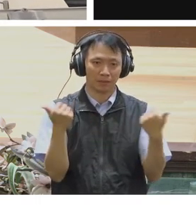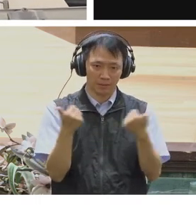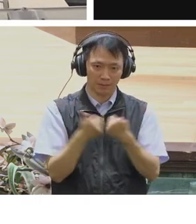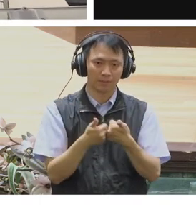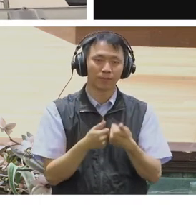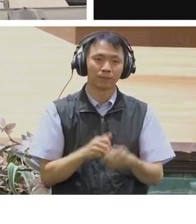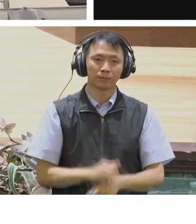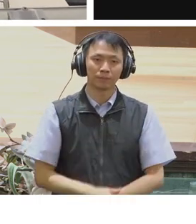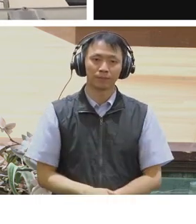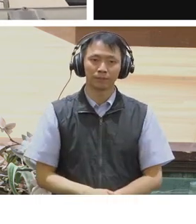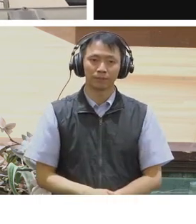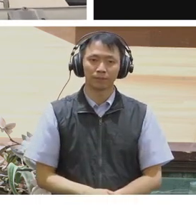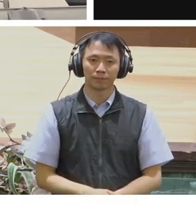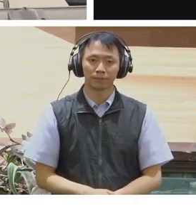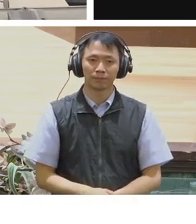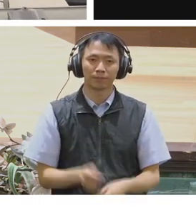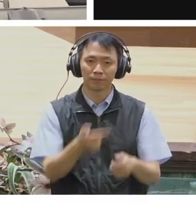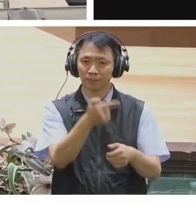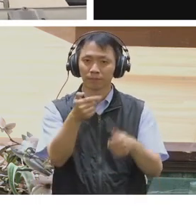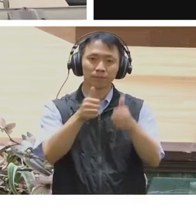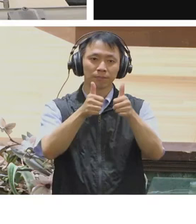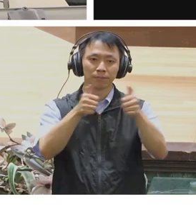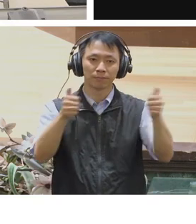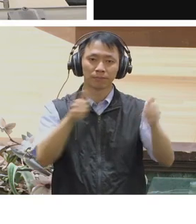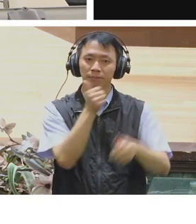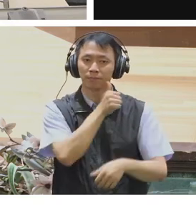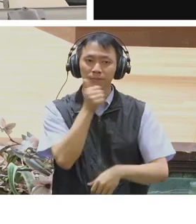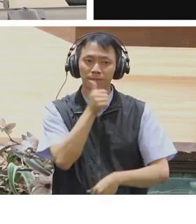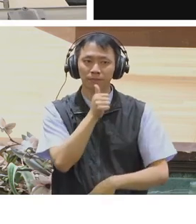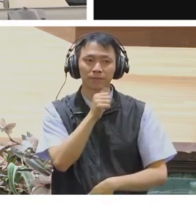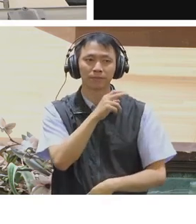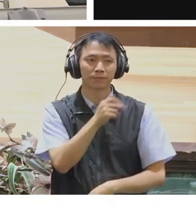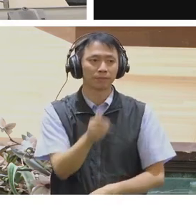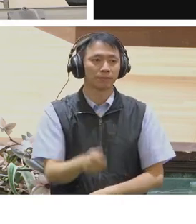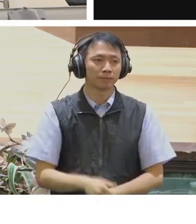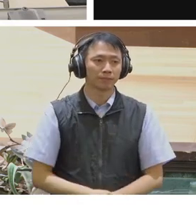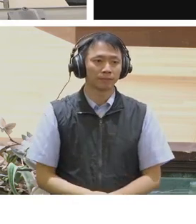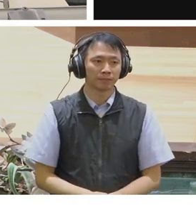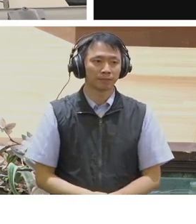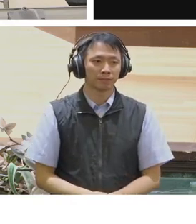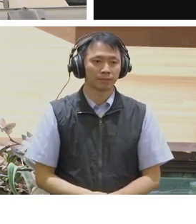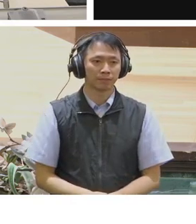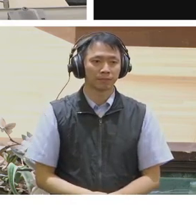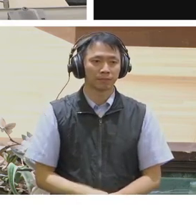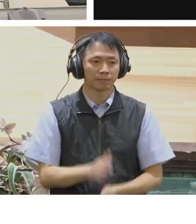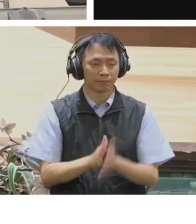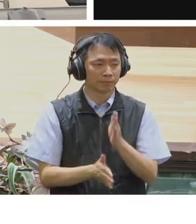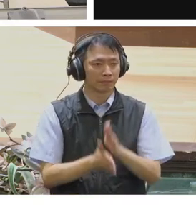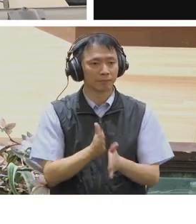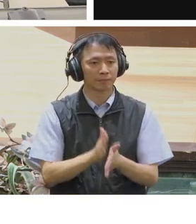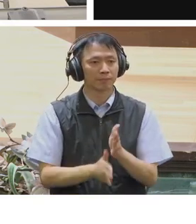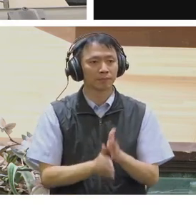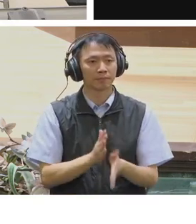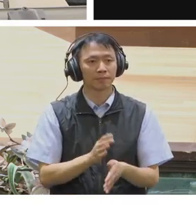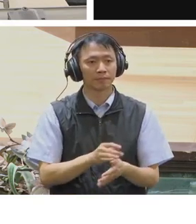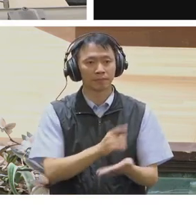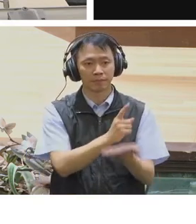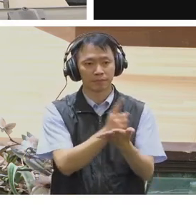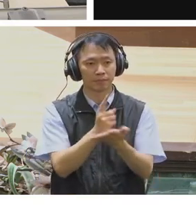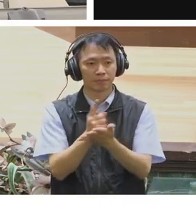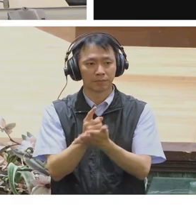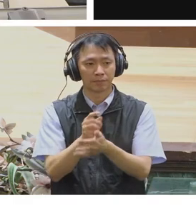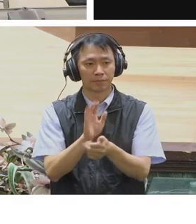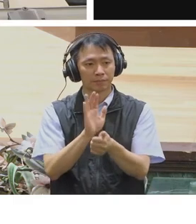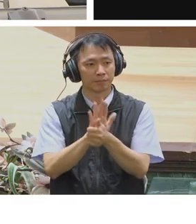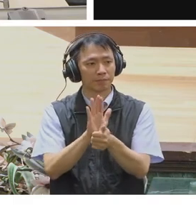you to the translators and those who are signing and making the talk accessible. Okay. Thank you.